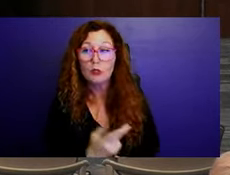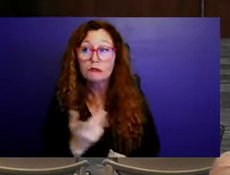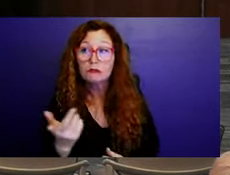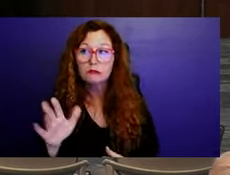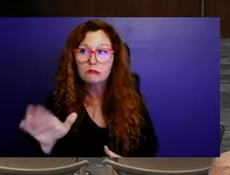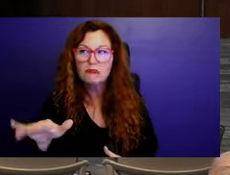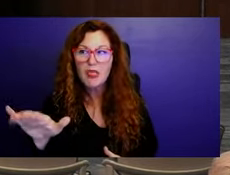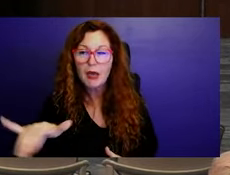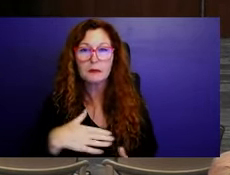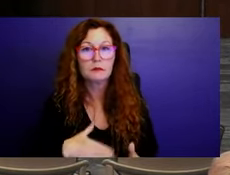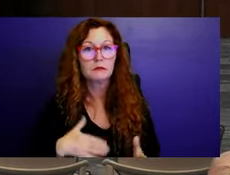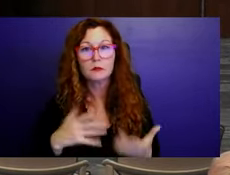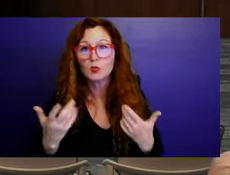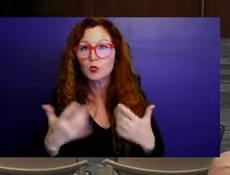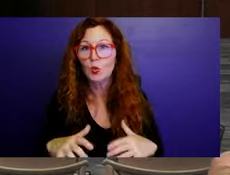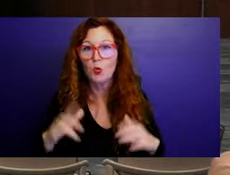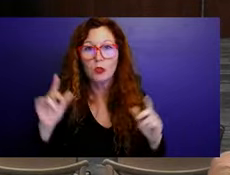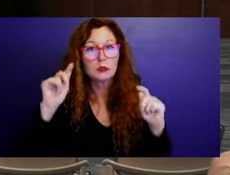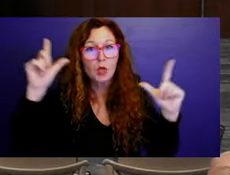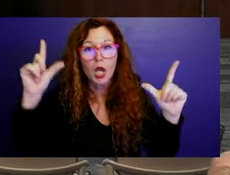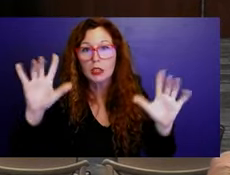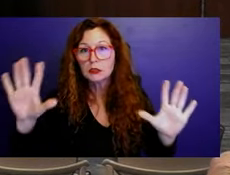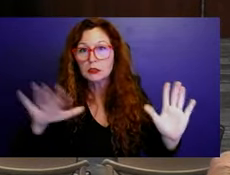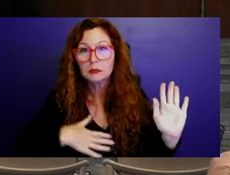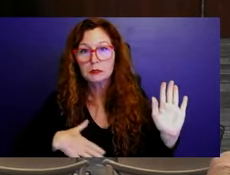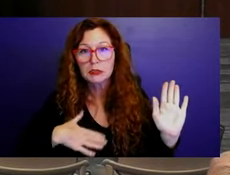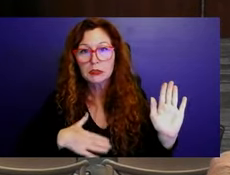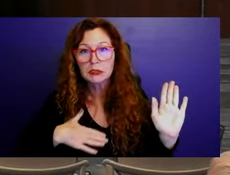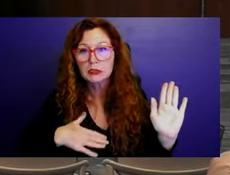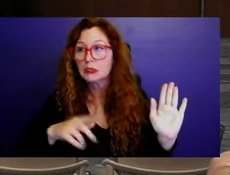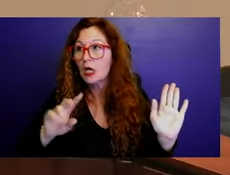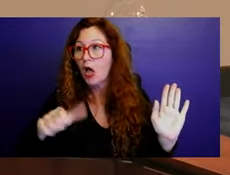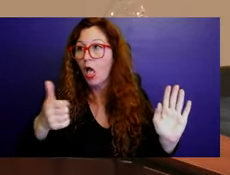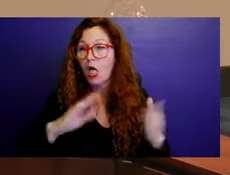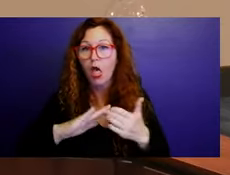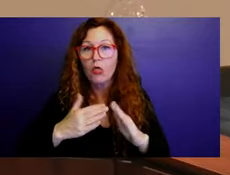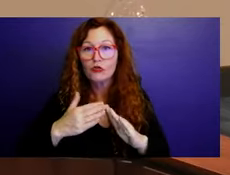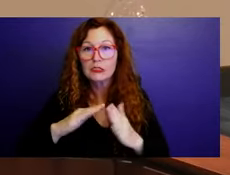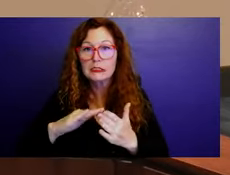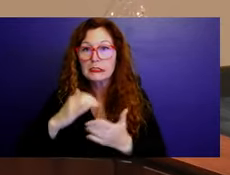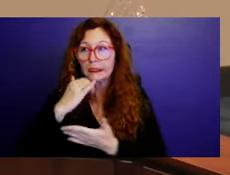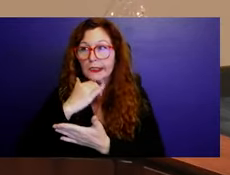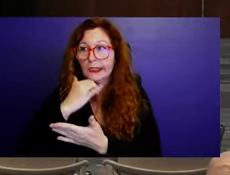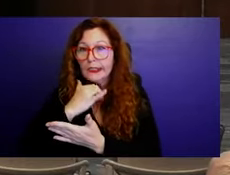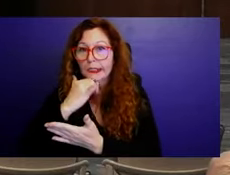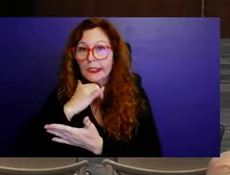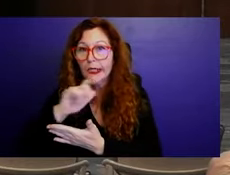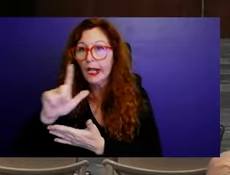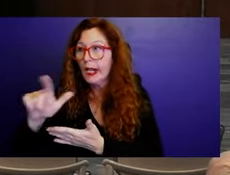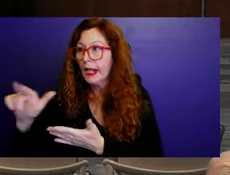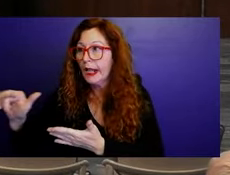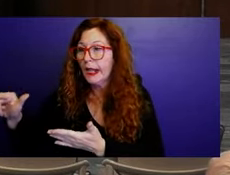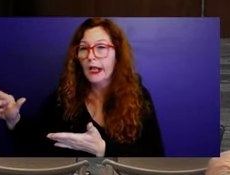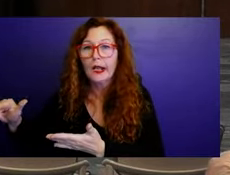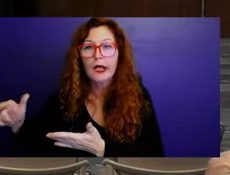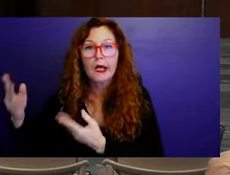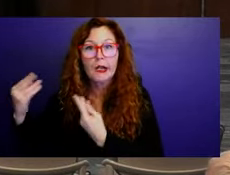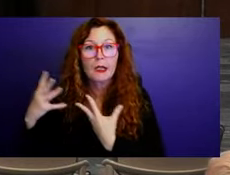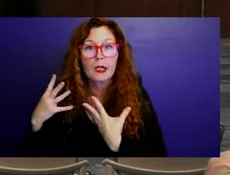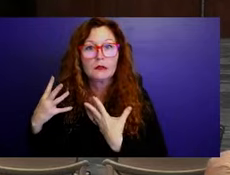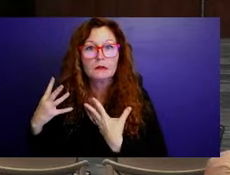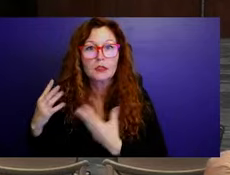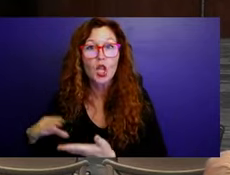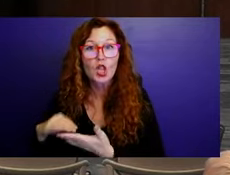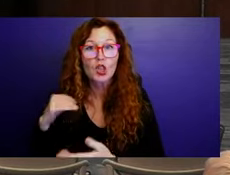reinvent the wheel or relearn the mistakes. So yeah, look into that. Thank you so much. Just, Oh, all right. screwed